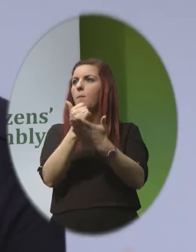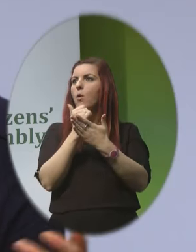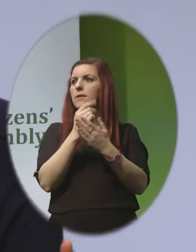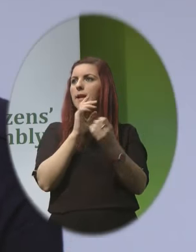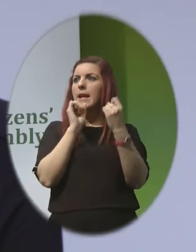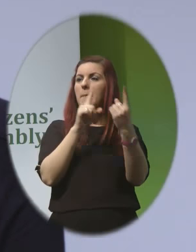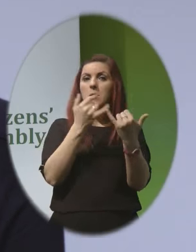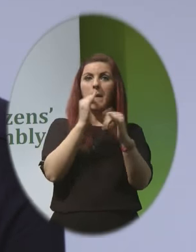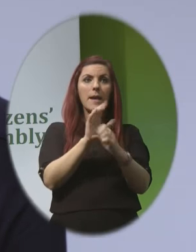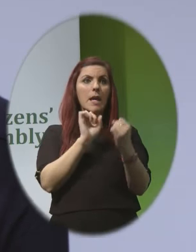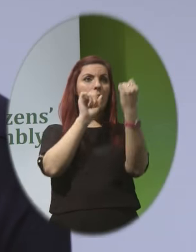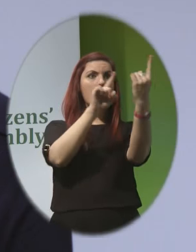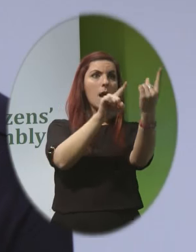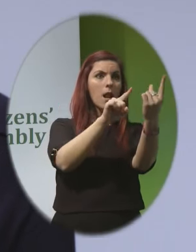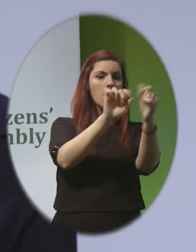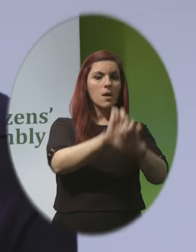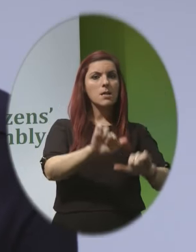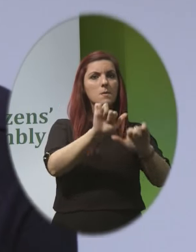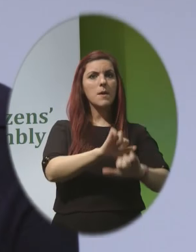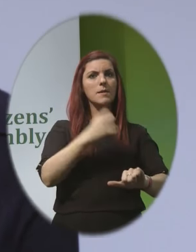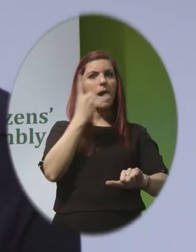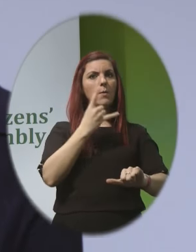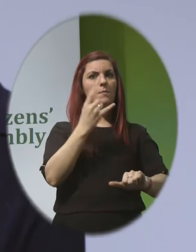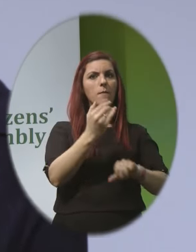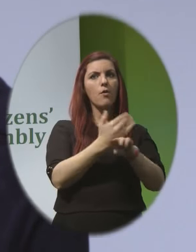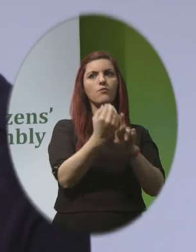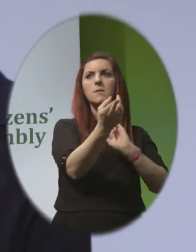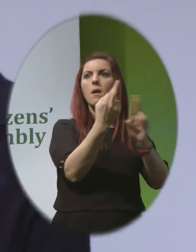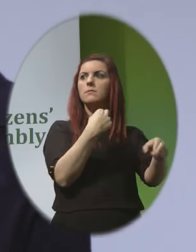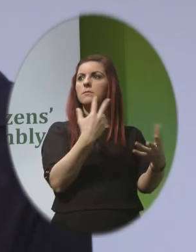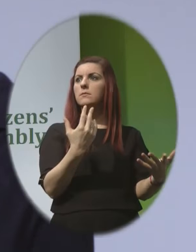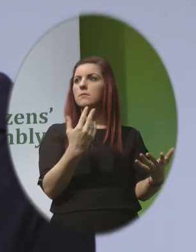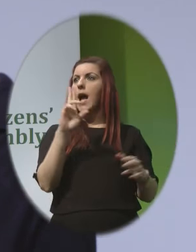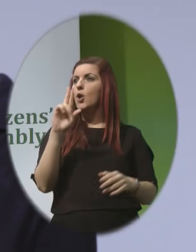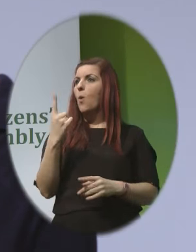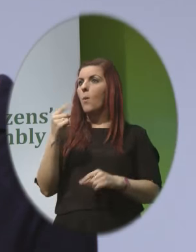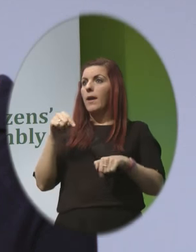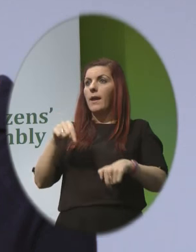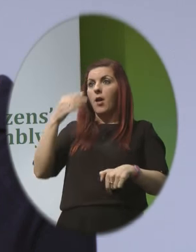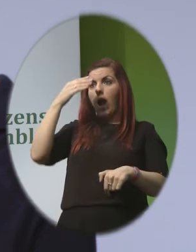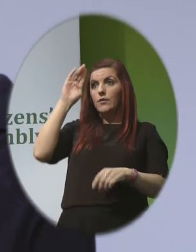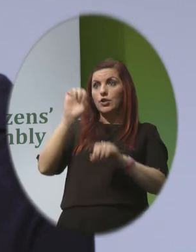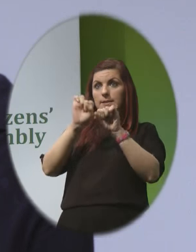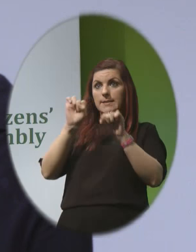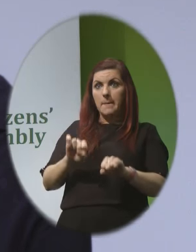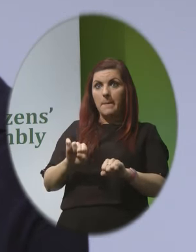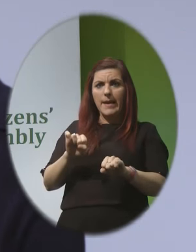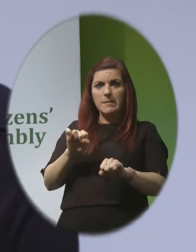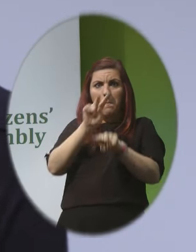putting a question and getting a response and nobody in the Irish health system is monitoring women's health outcomes in these situations